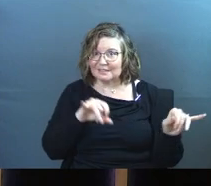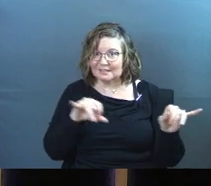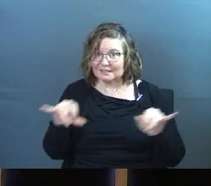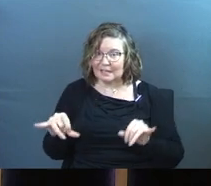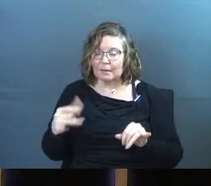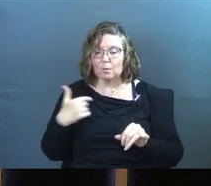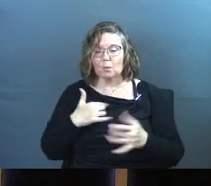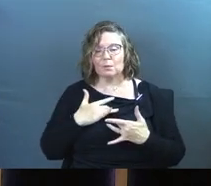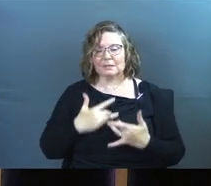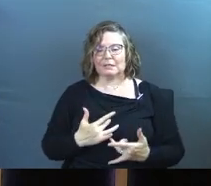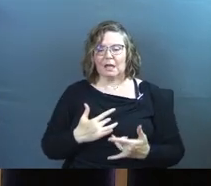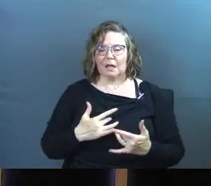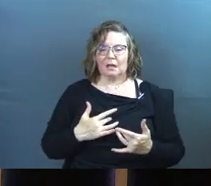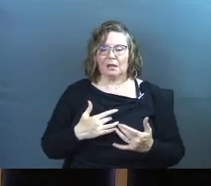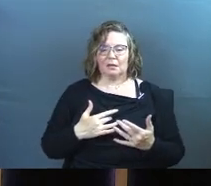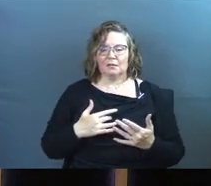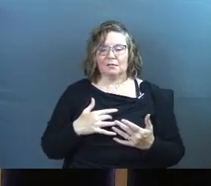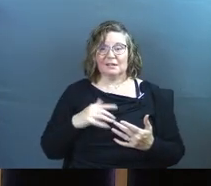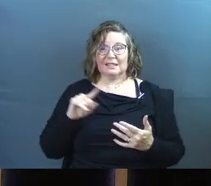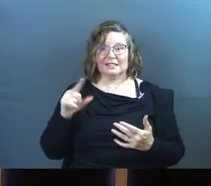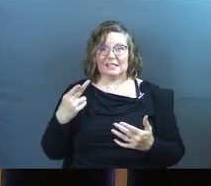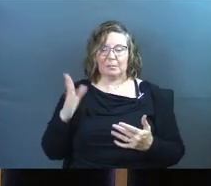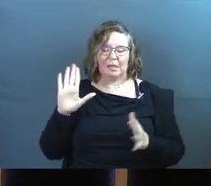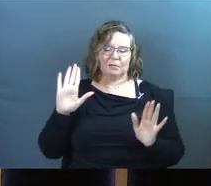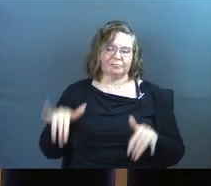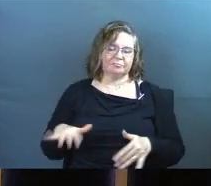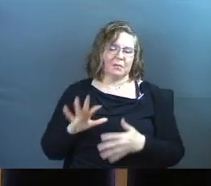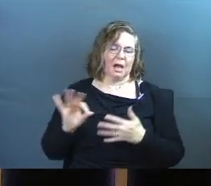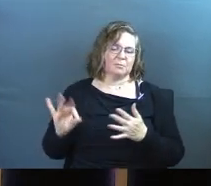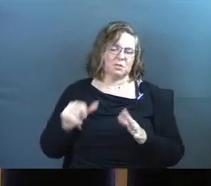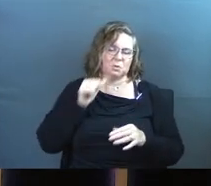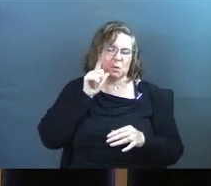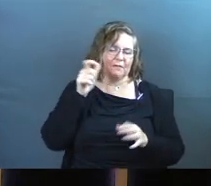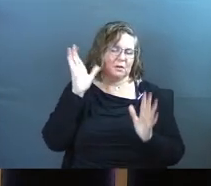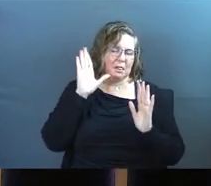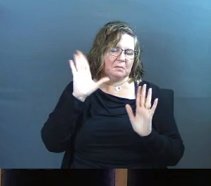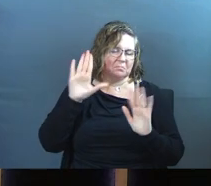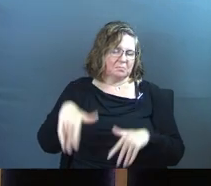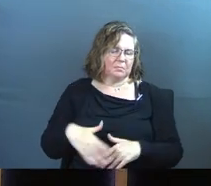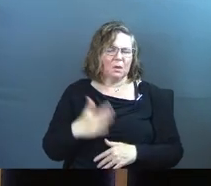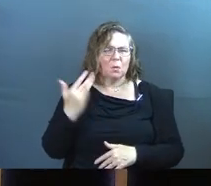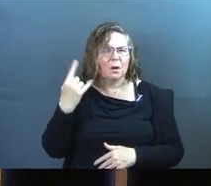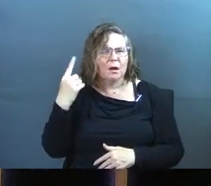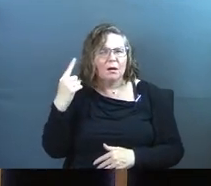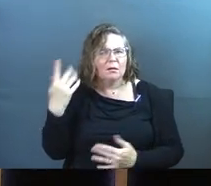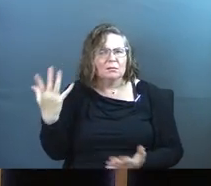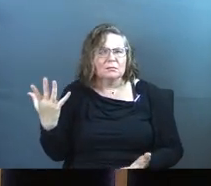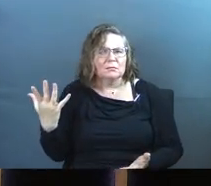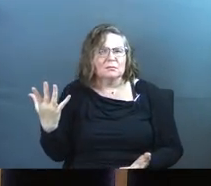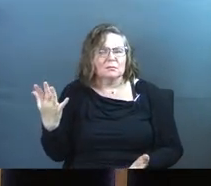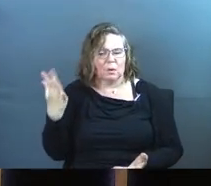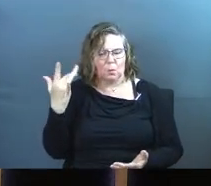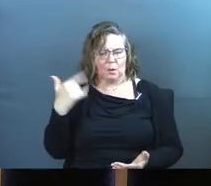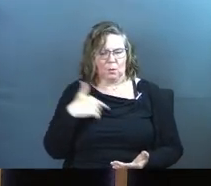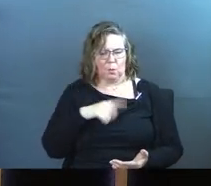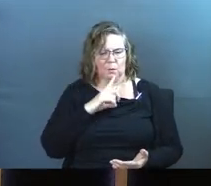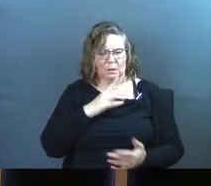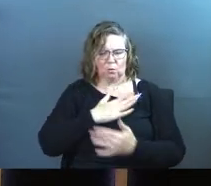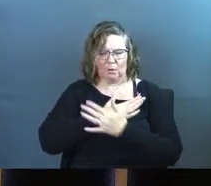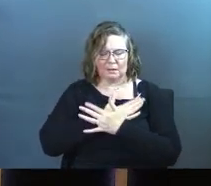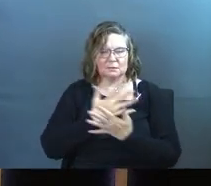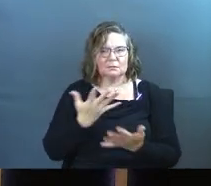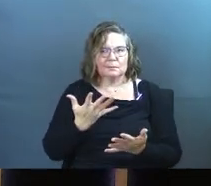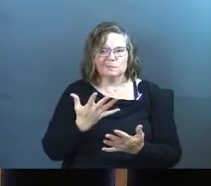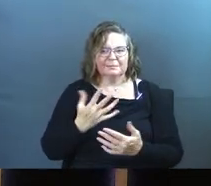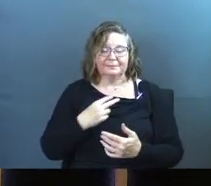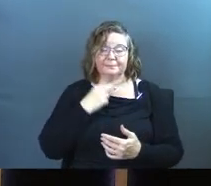we tend to take the Sabbath day as an optional command. Why do we do that? Why don't we rest?